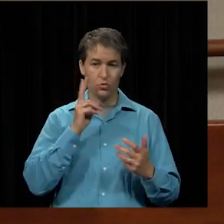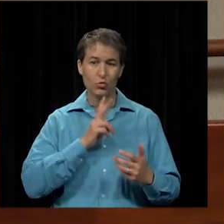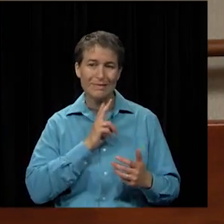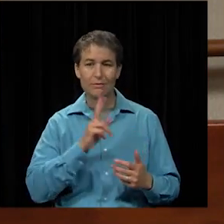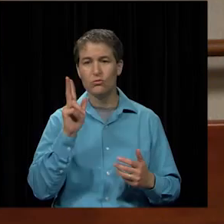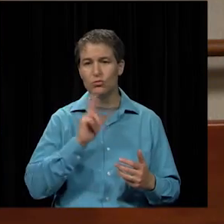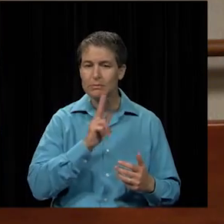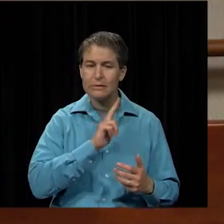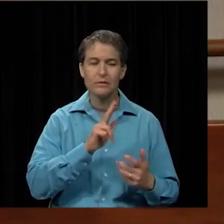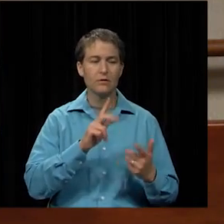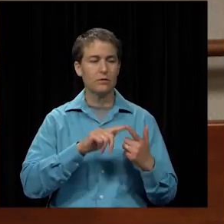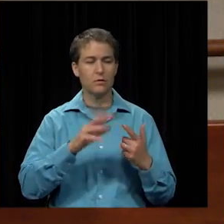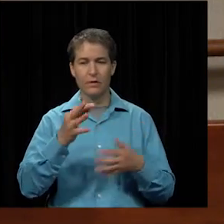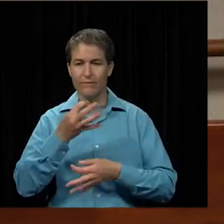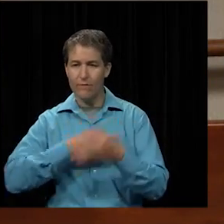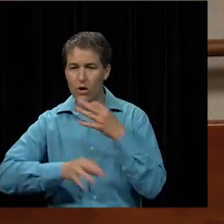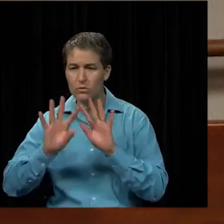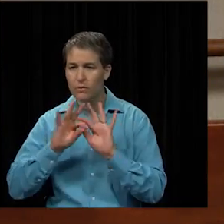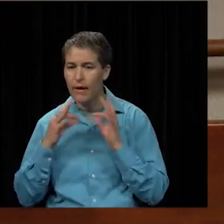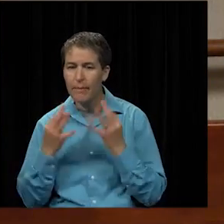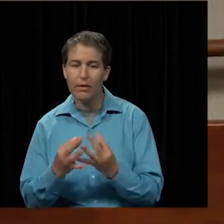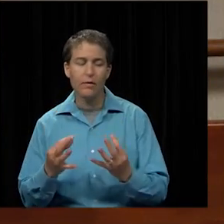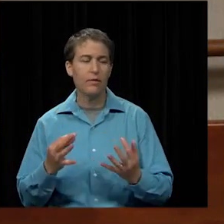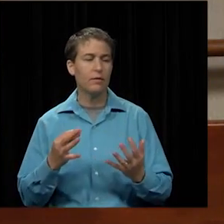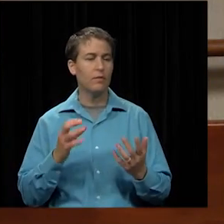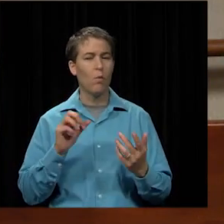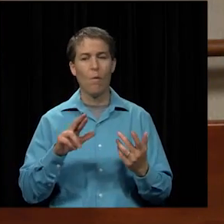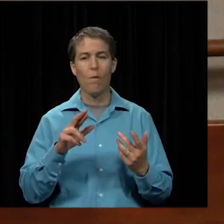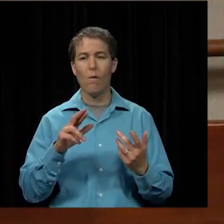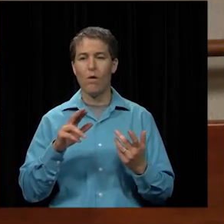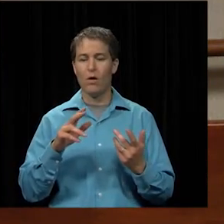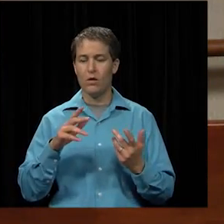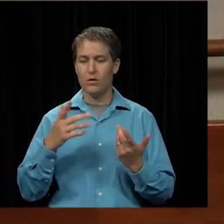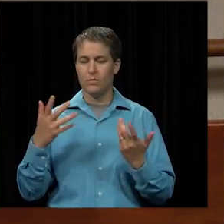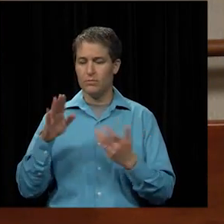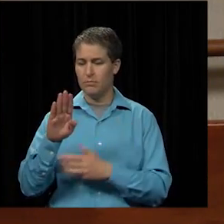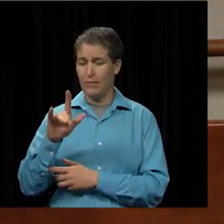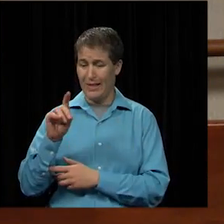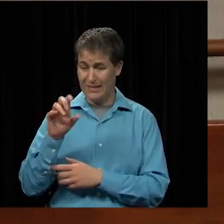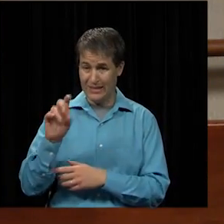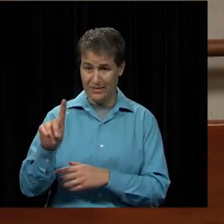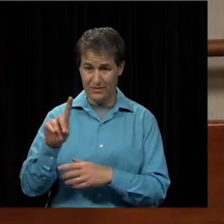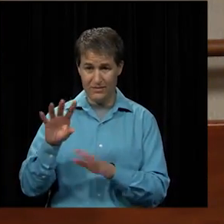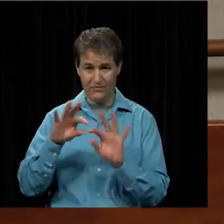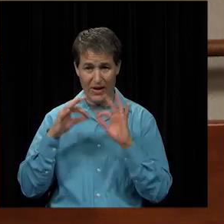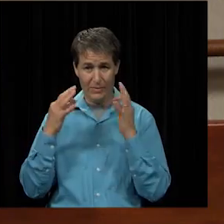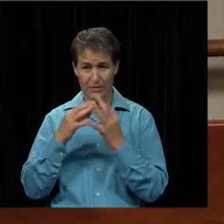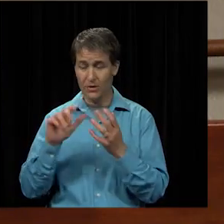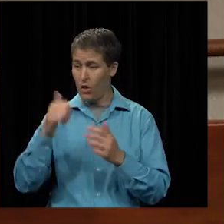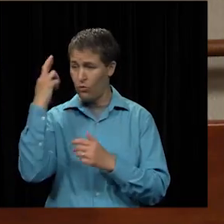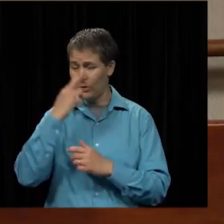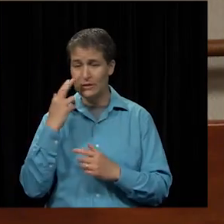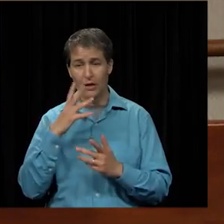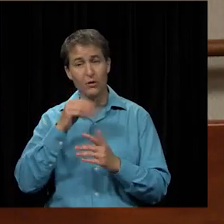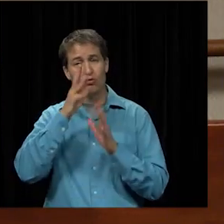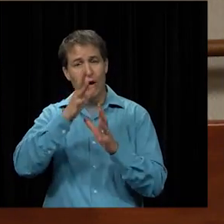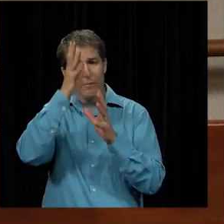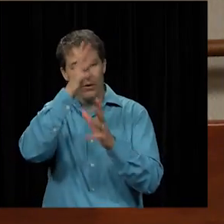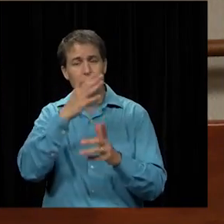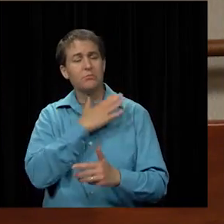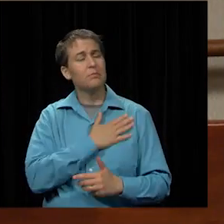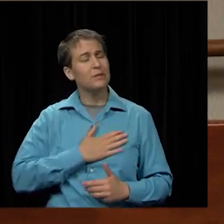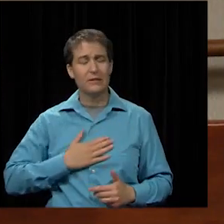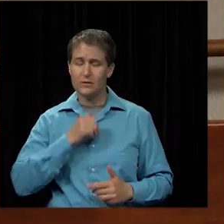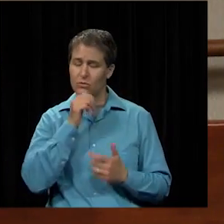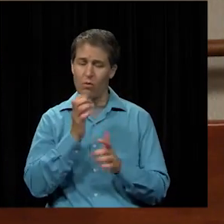triplets, foster families, or blended families of other reasons and grandparents. Please don't